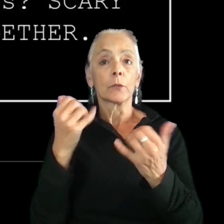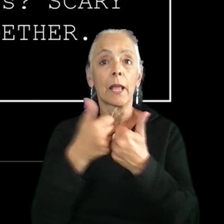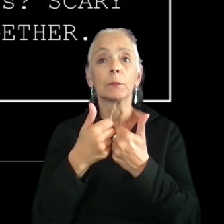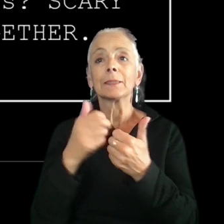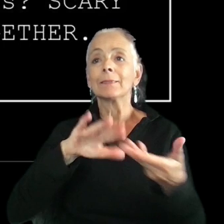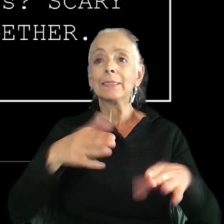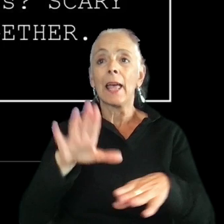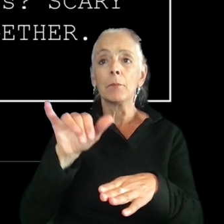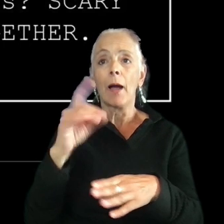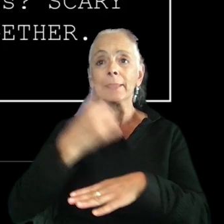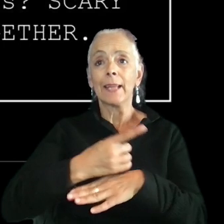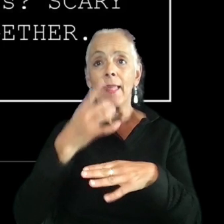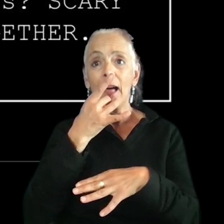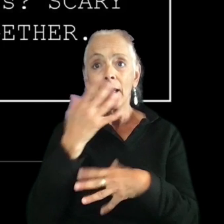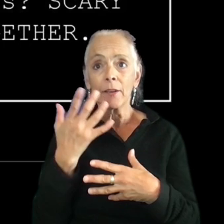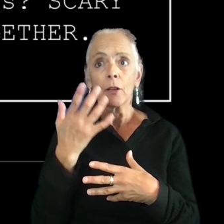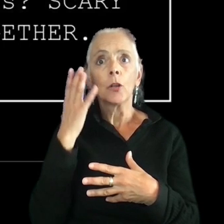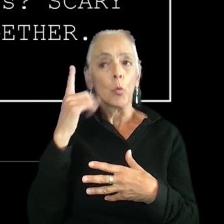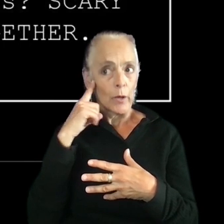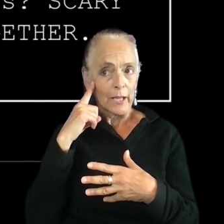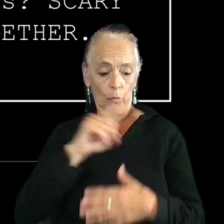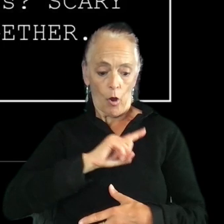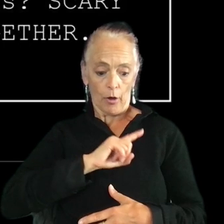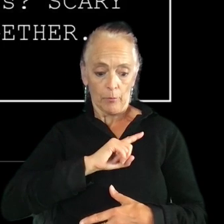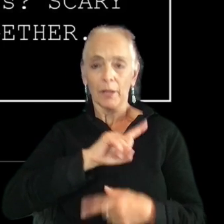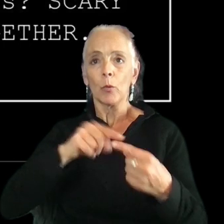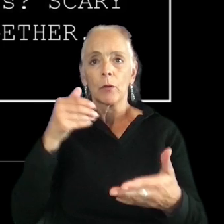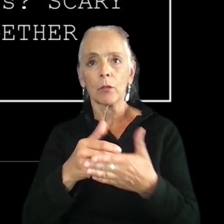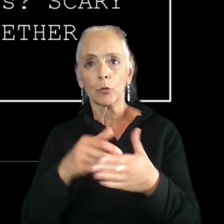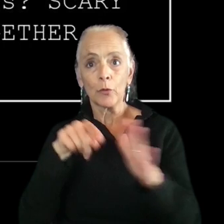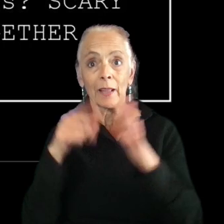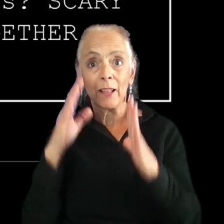heartbeat when you're close to the killer. But if you can't hear that heartbeat.